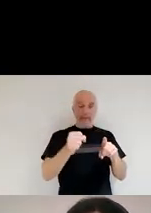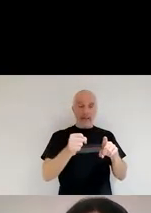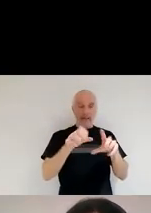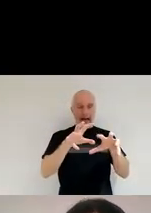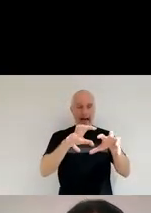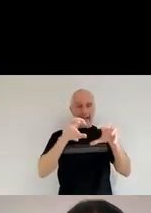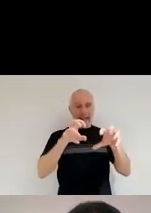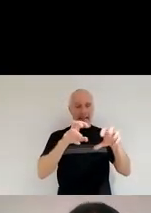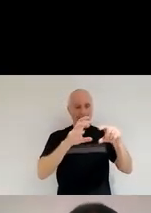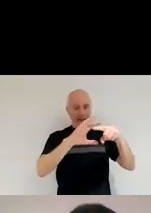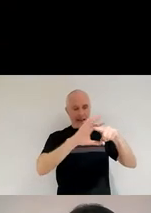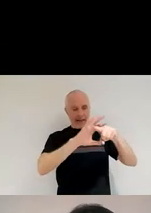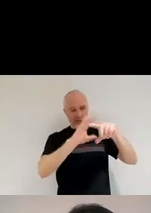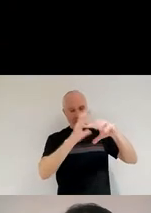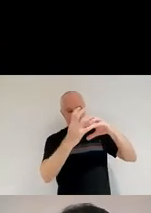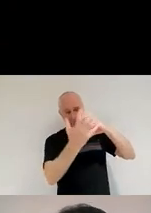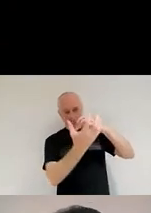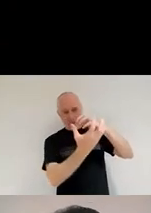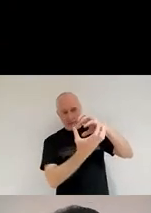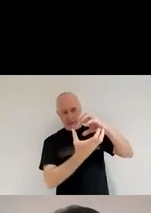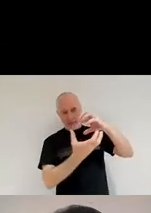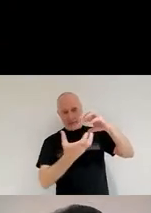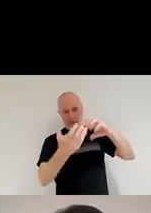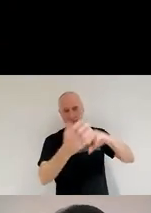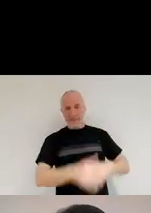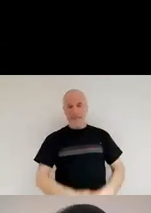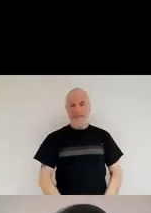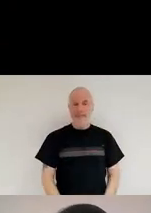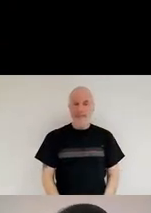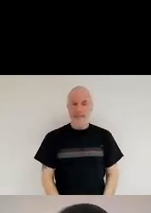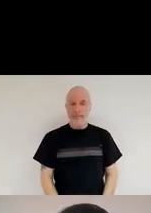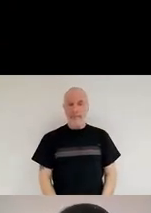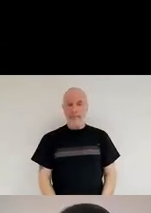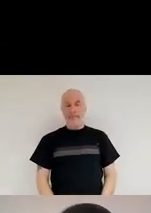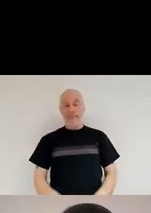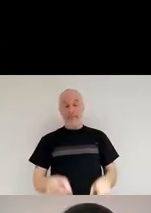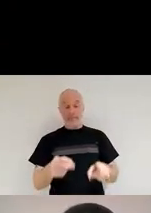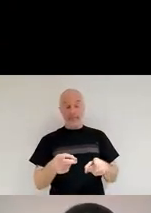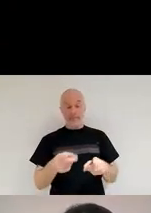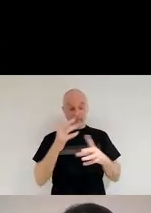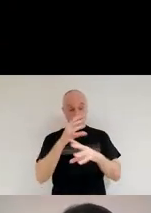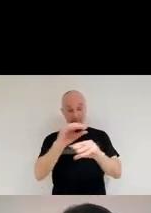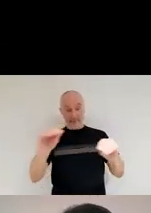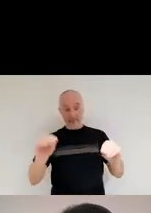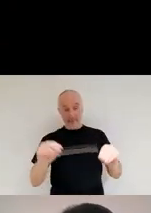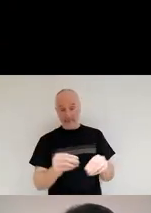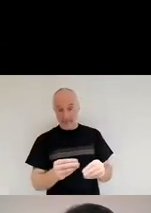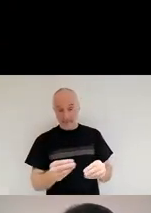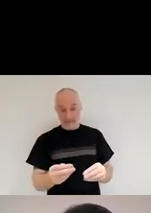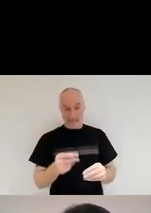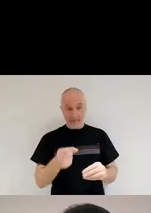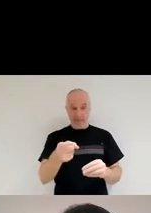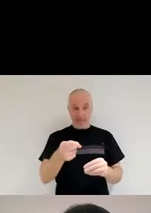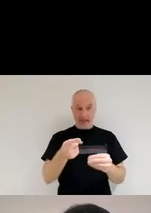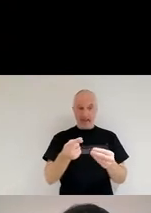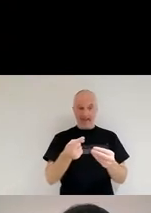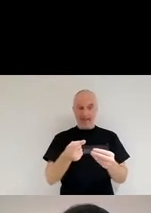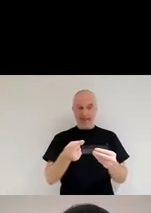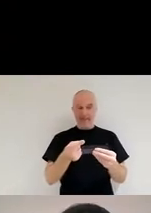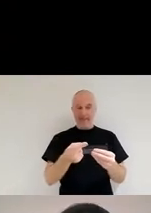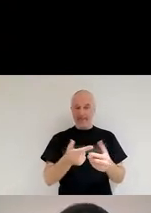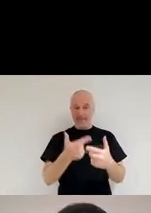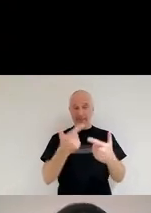Now, just to give you an idea of how much dust there is in the universe, I think you've probably, if you have attended